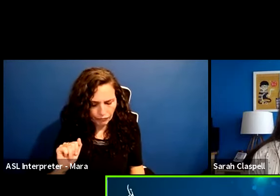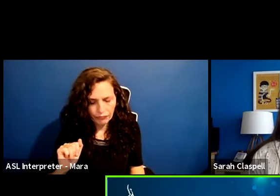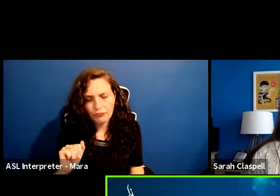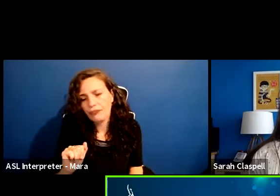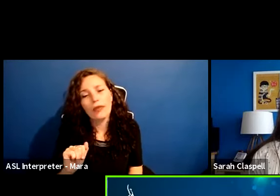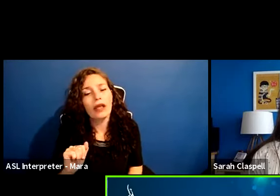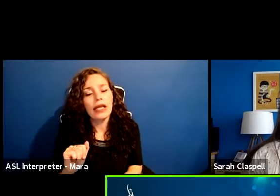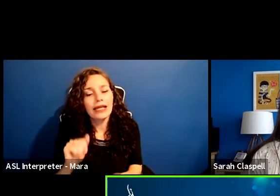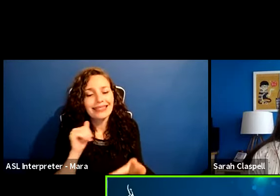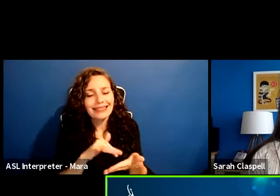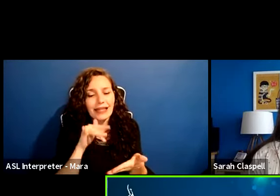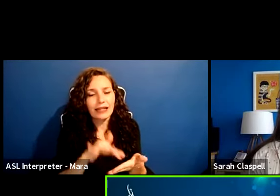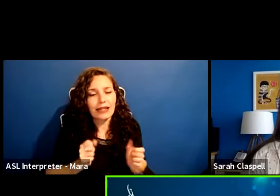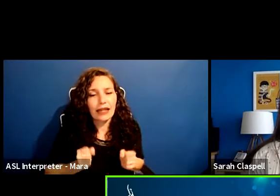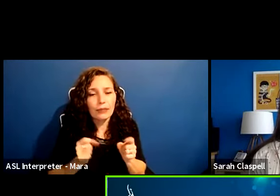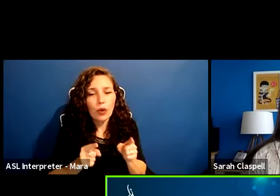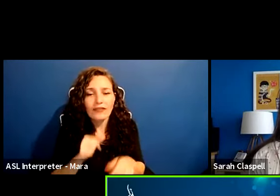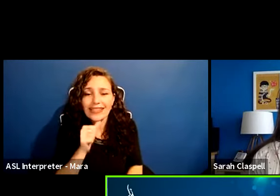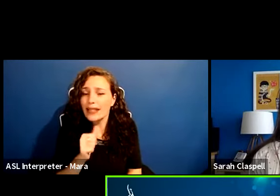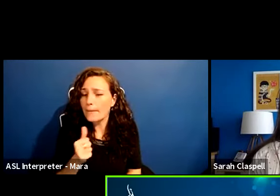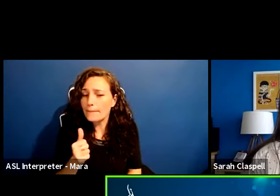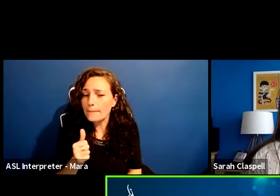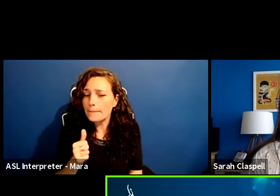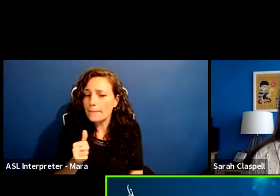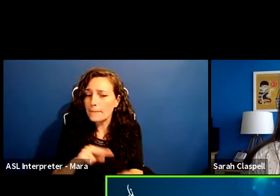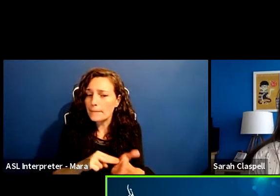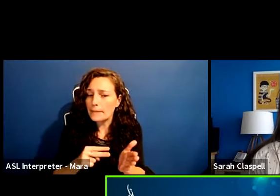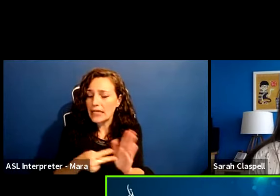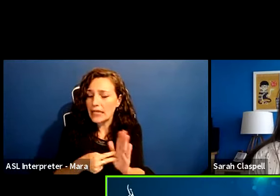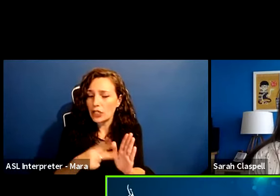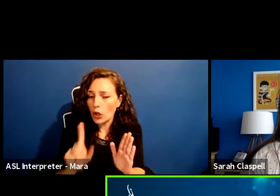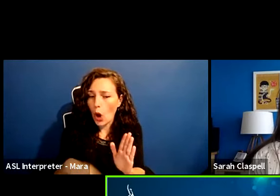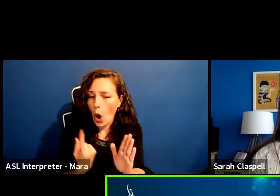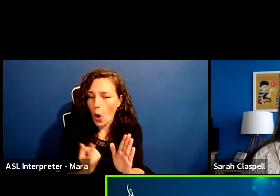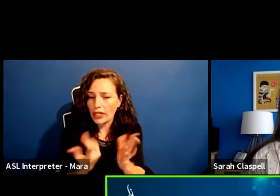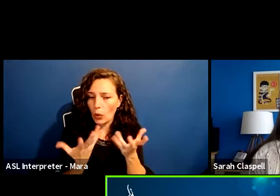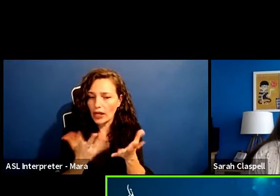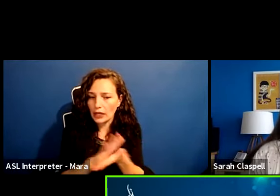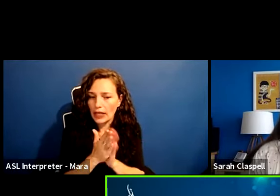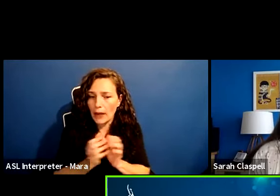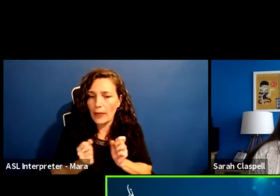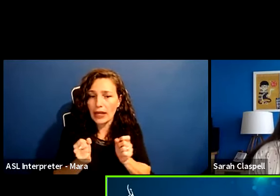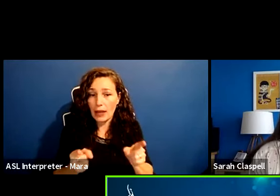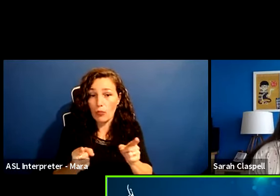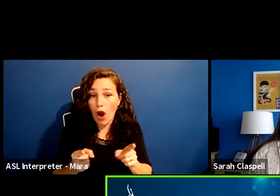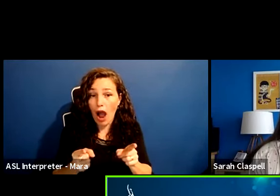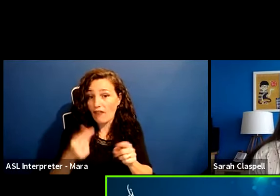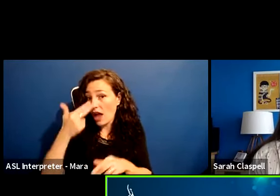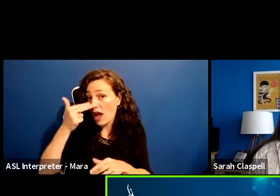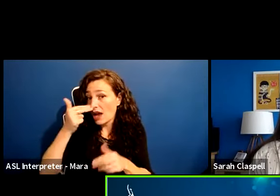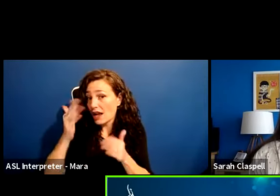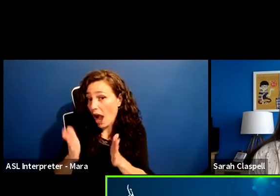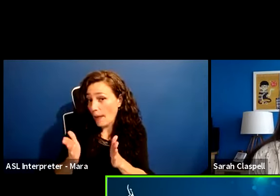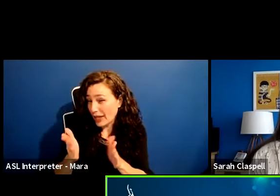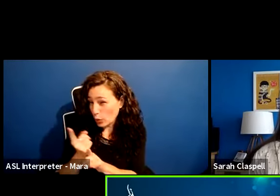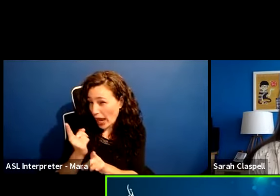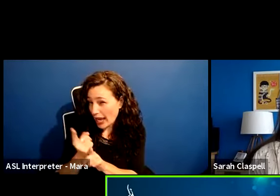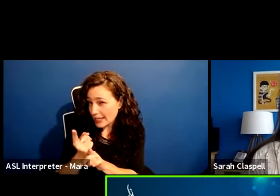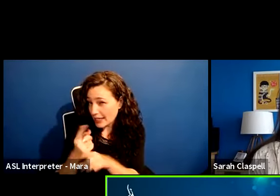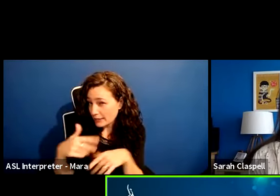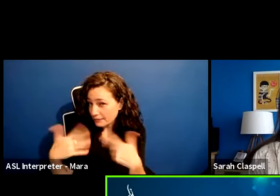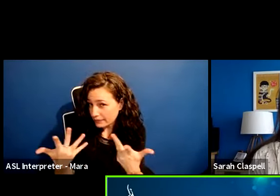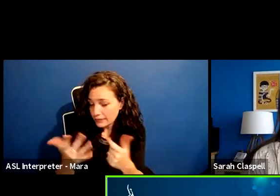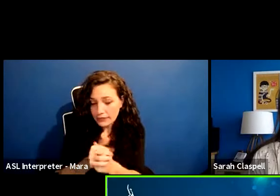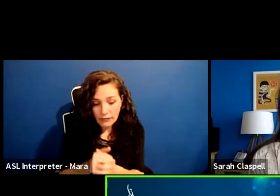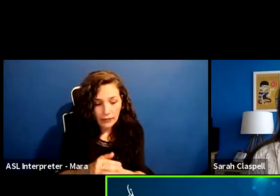doesn't mean that you're only looking to be an improv comic, right? This is how does, how does they say